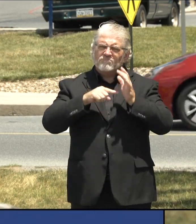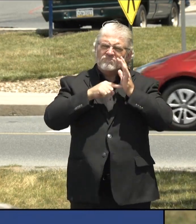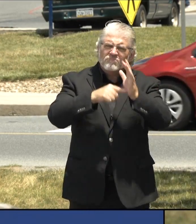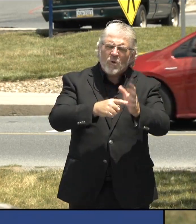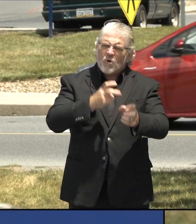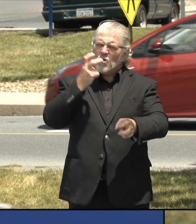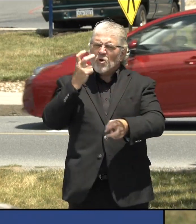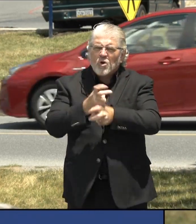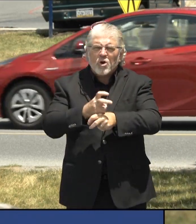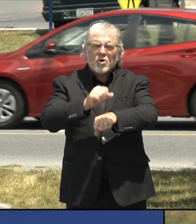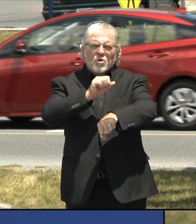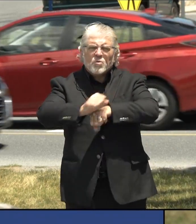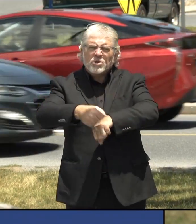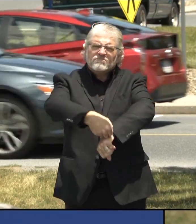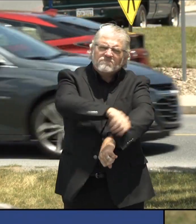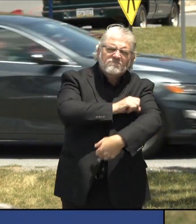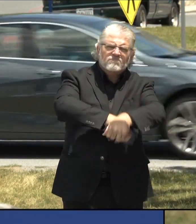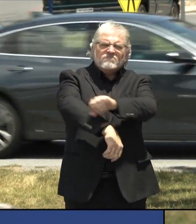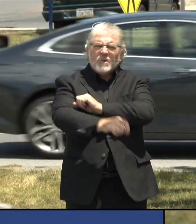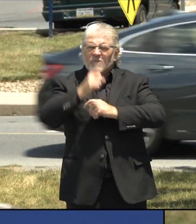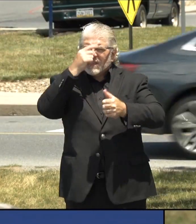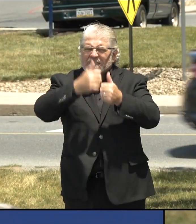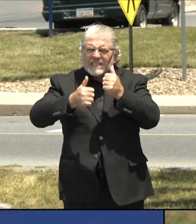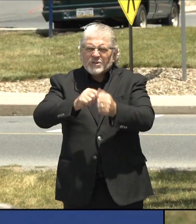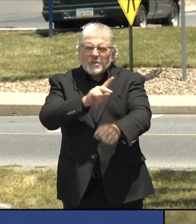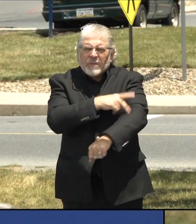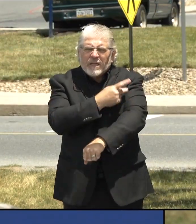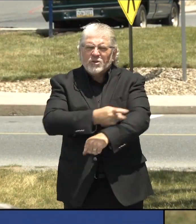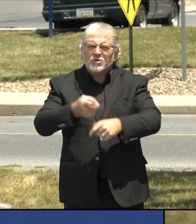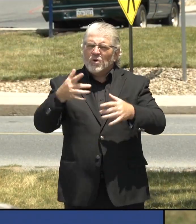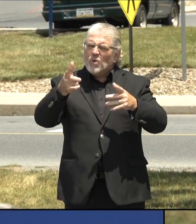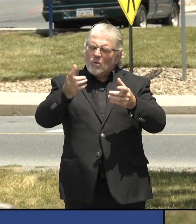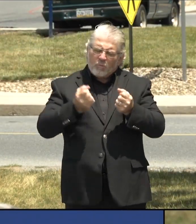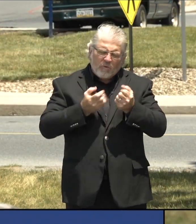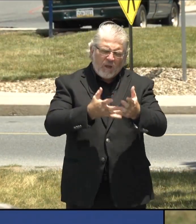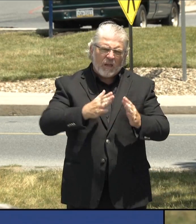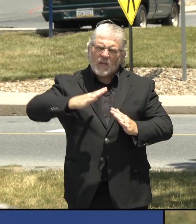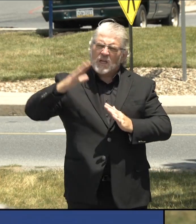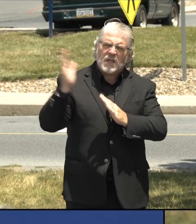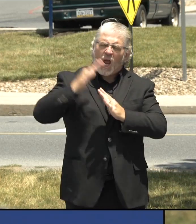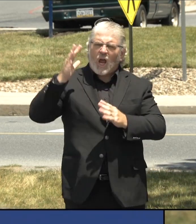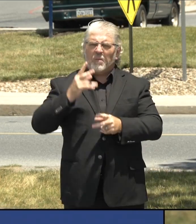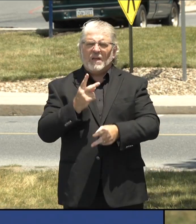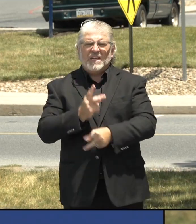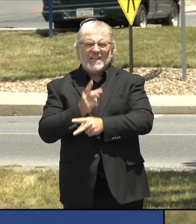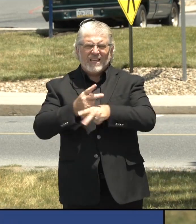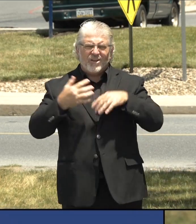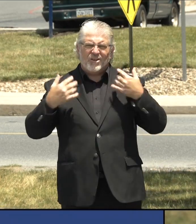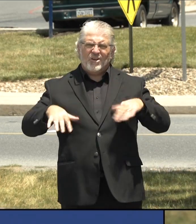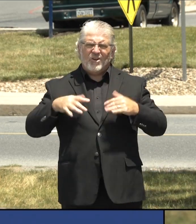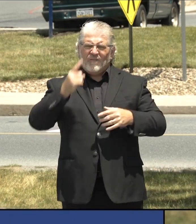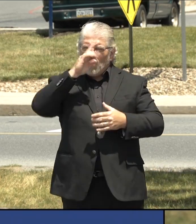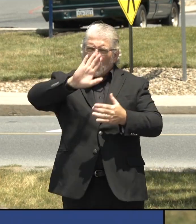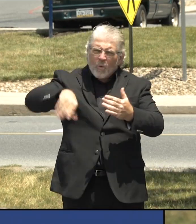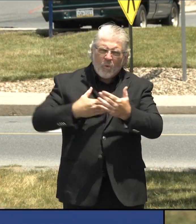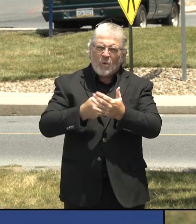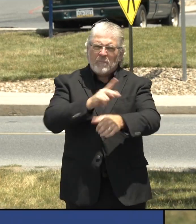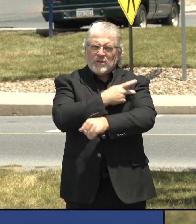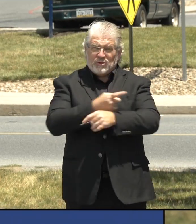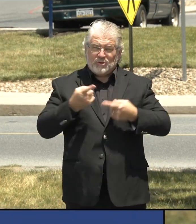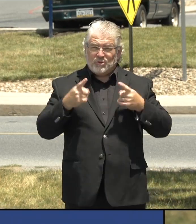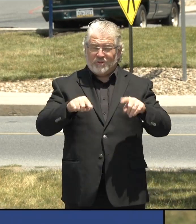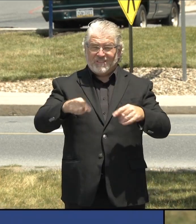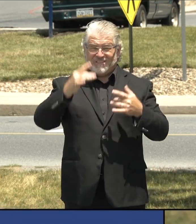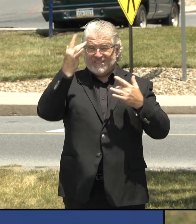Each have been dedicated to delivering the highest level of care to all the patients during this pandemic and